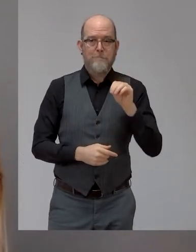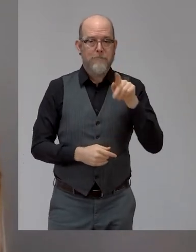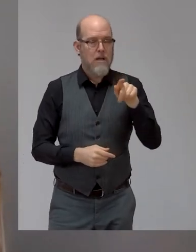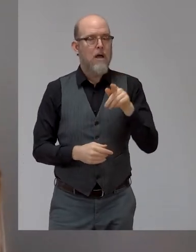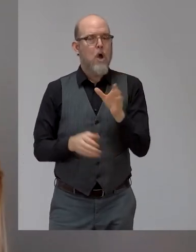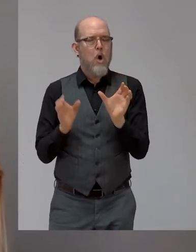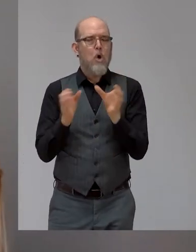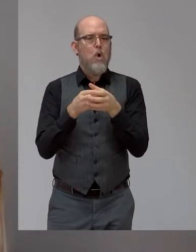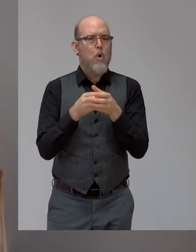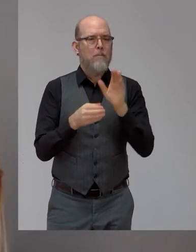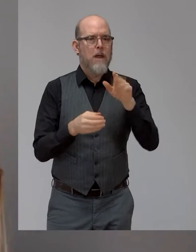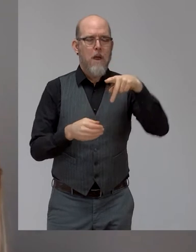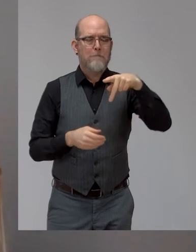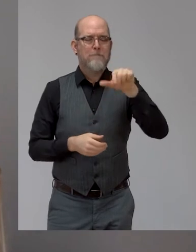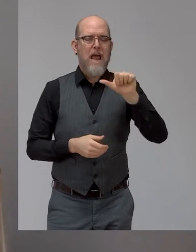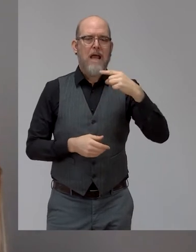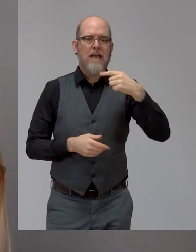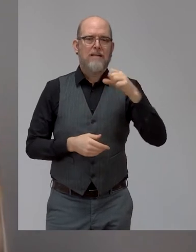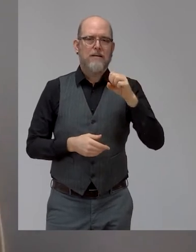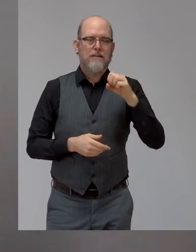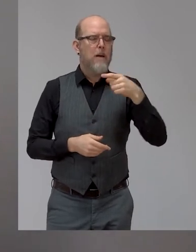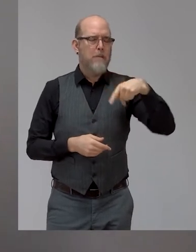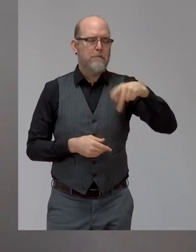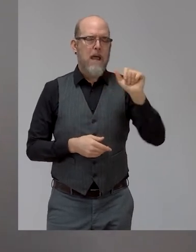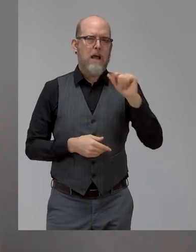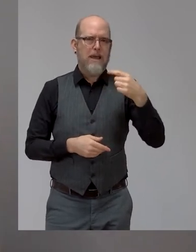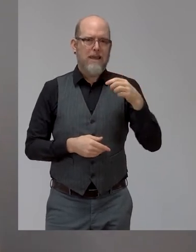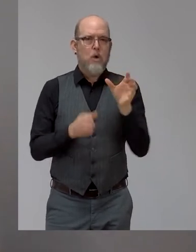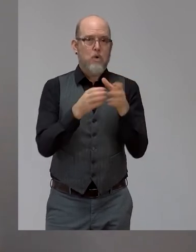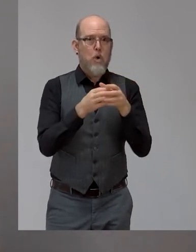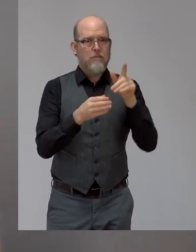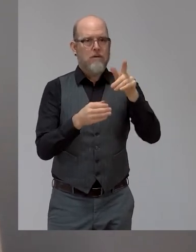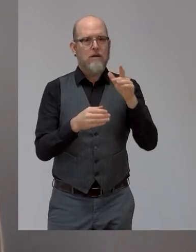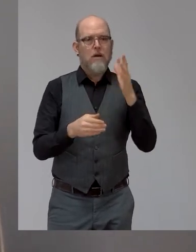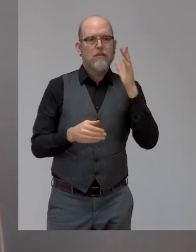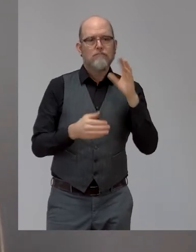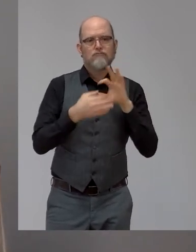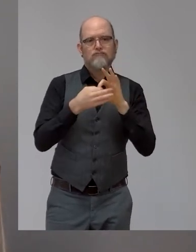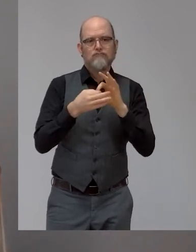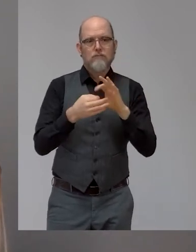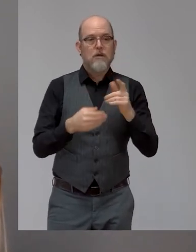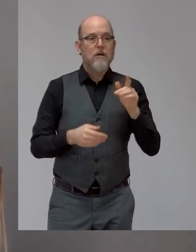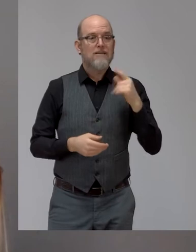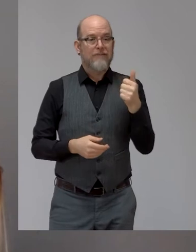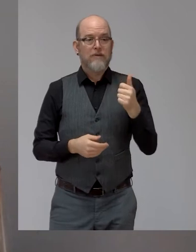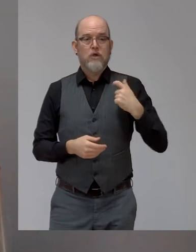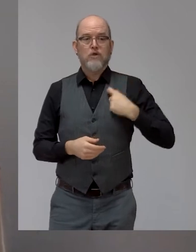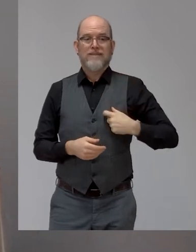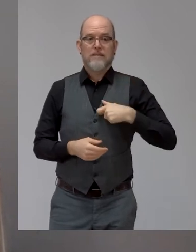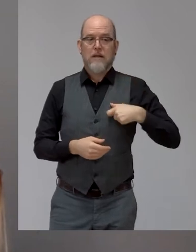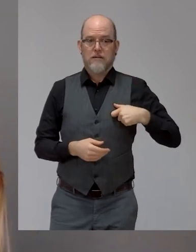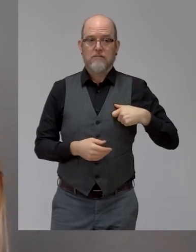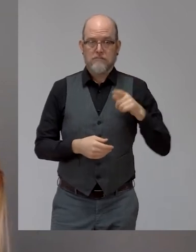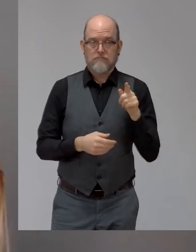conversation with the wonderful Rob James, who is with us from Switzerland. So, Sumit, if you can put on the video of Steve Ingham,